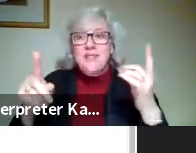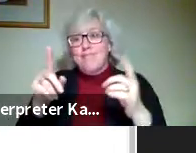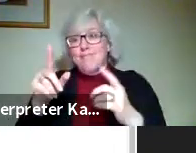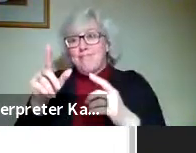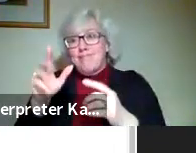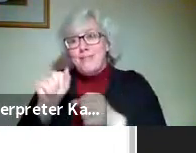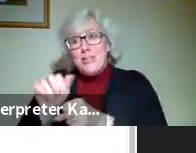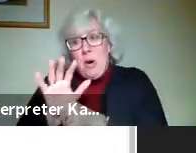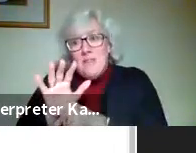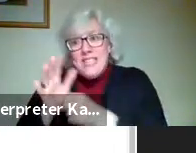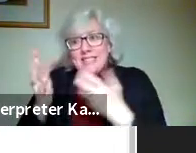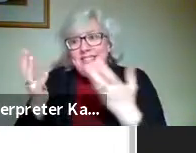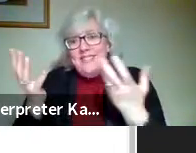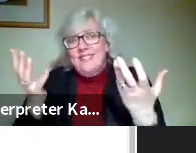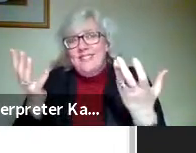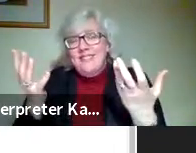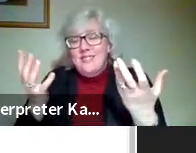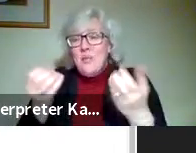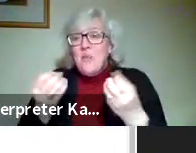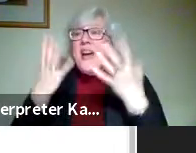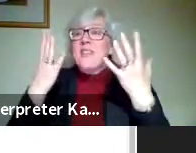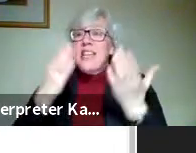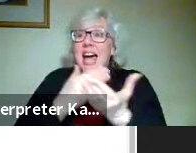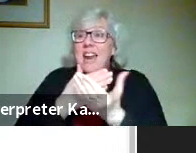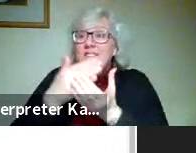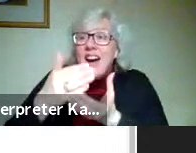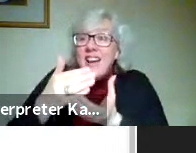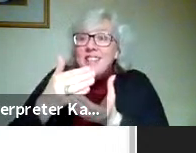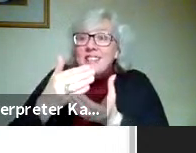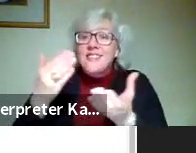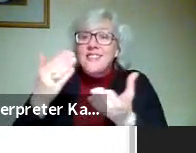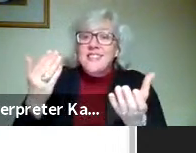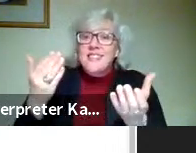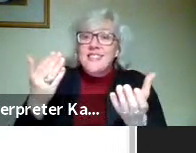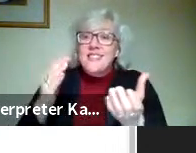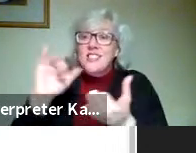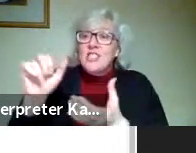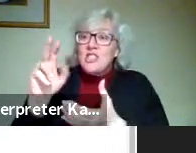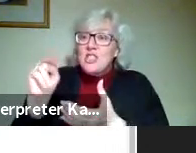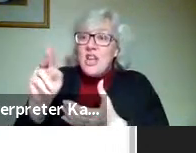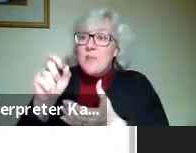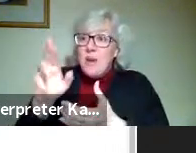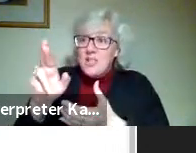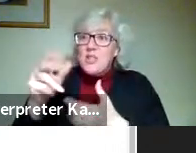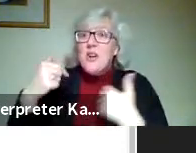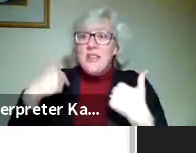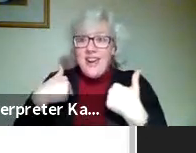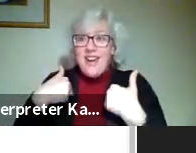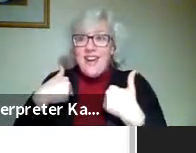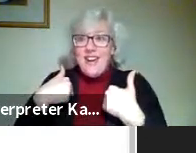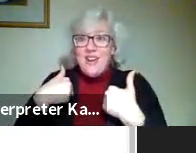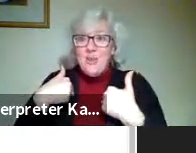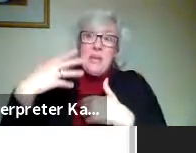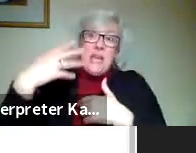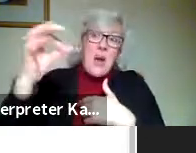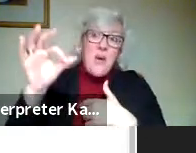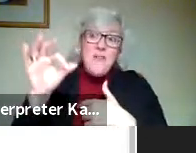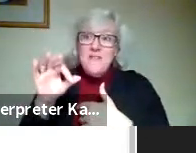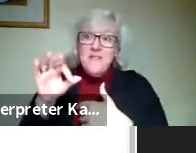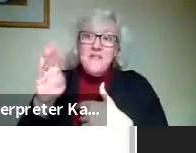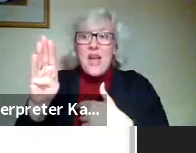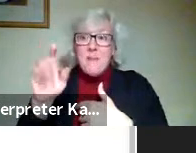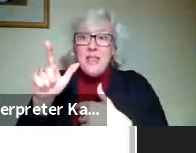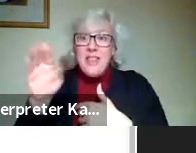that we have a bunch of files that we're, John Meisner and I will probably be out to the fab lab